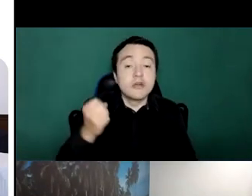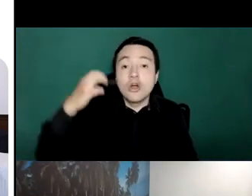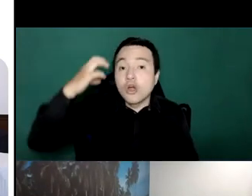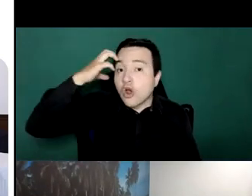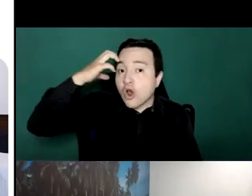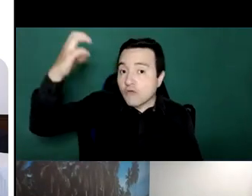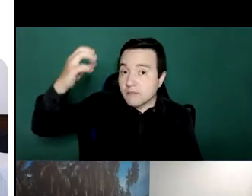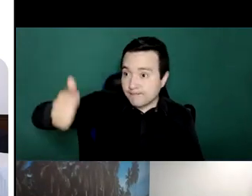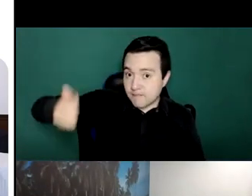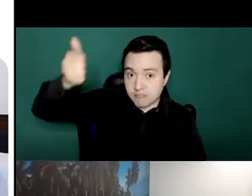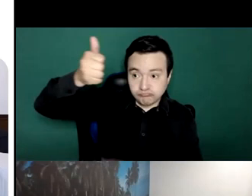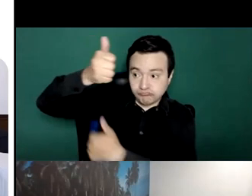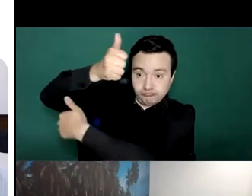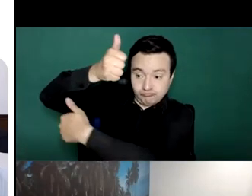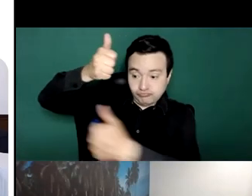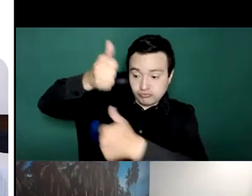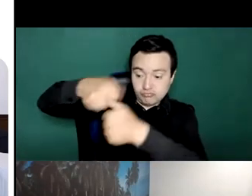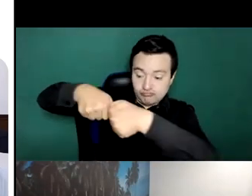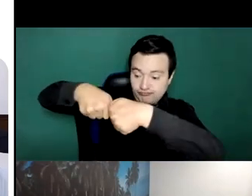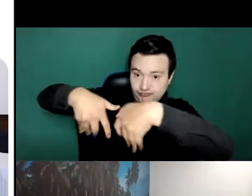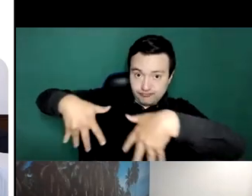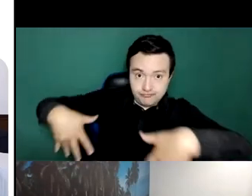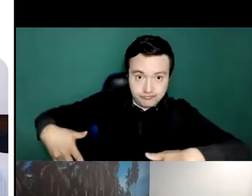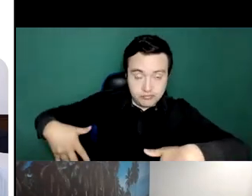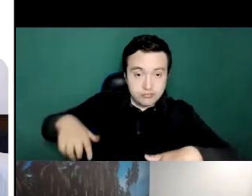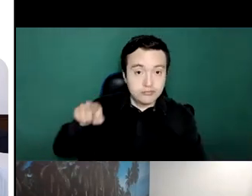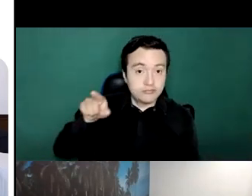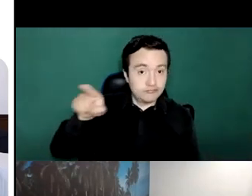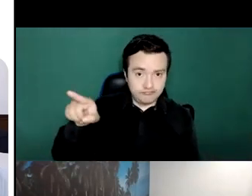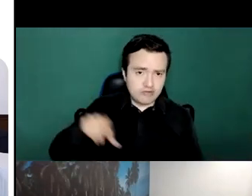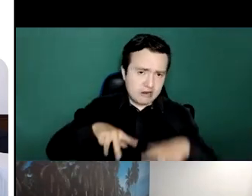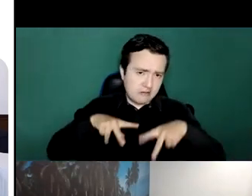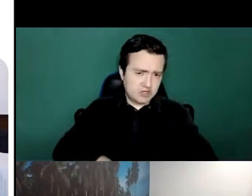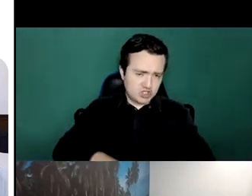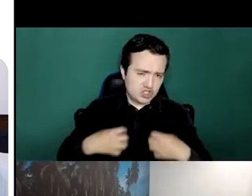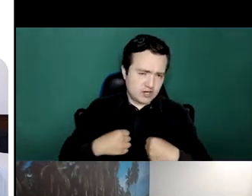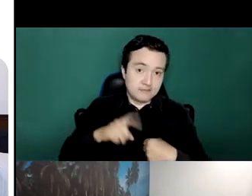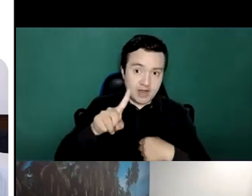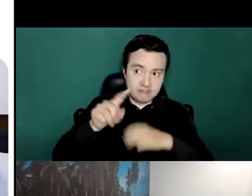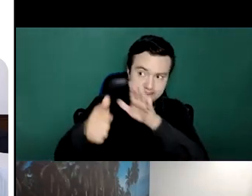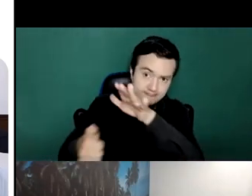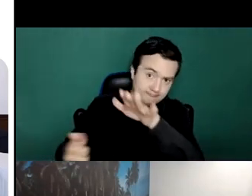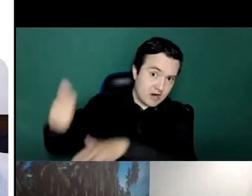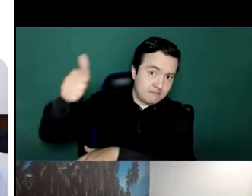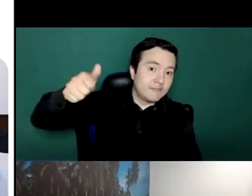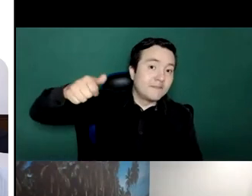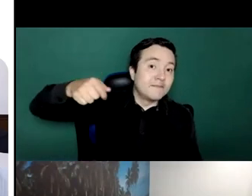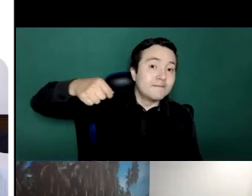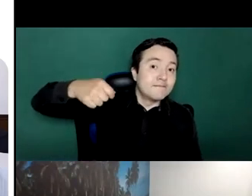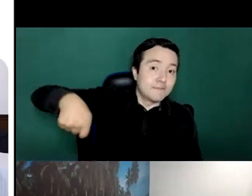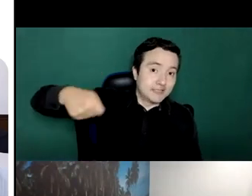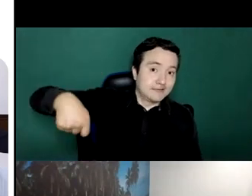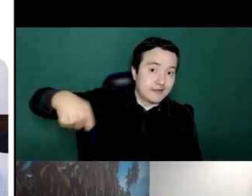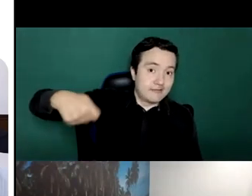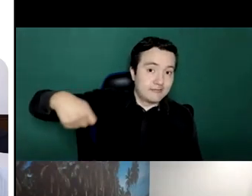see on the screen different government organizations uh and the health minister himself in the picture as uh this was